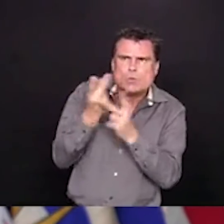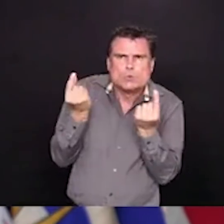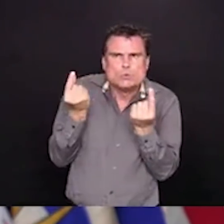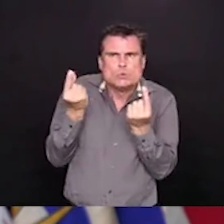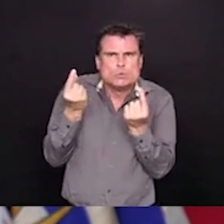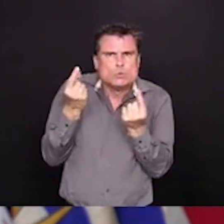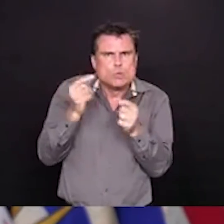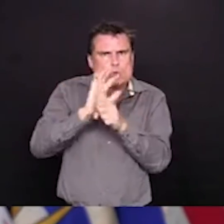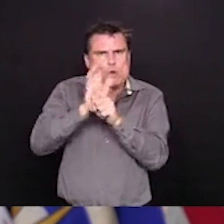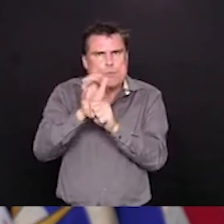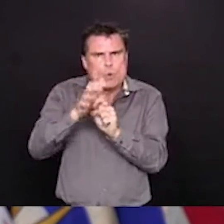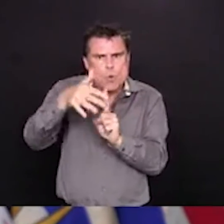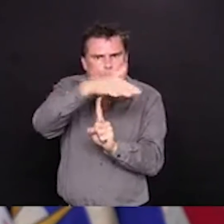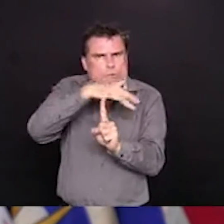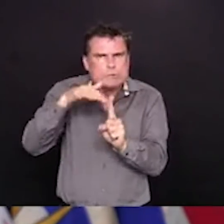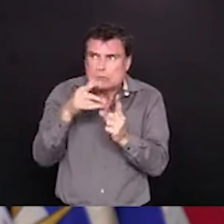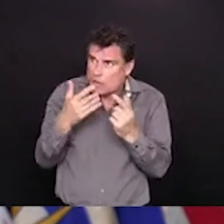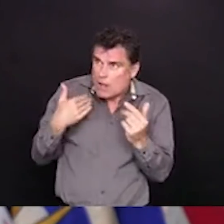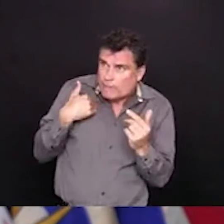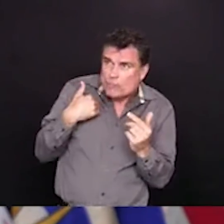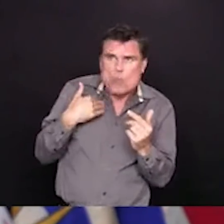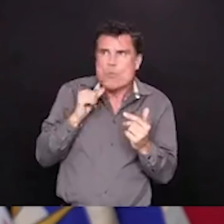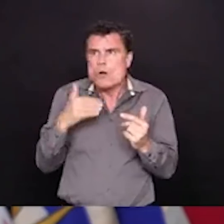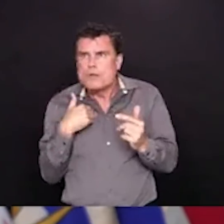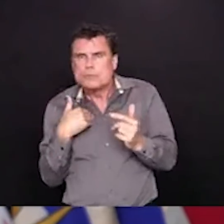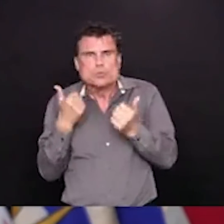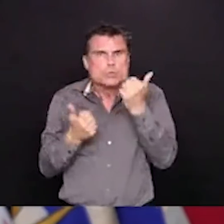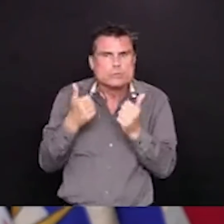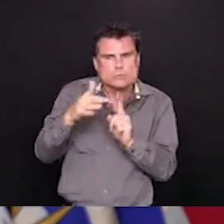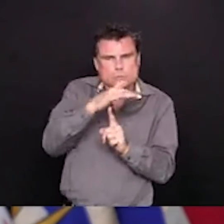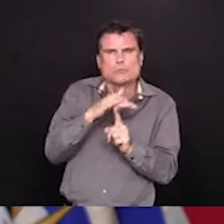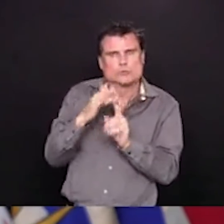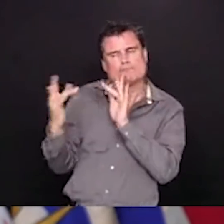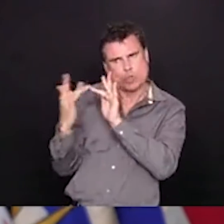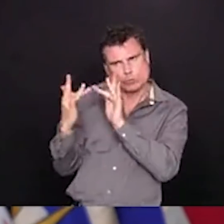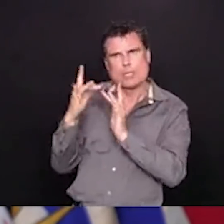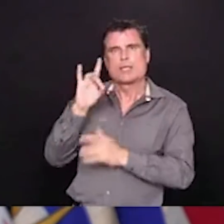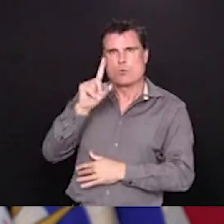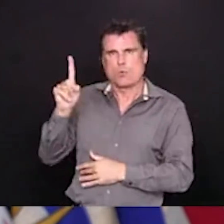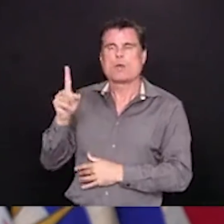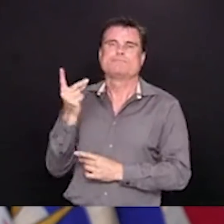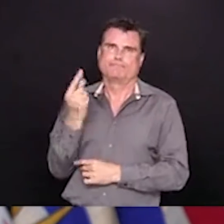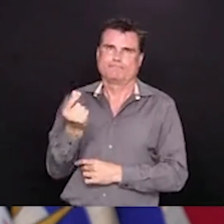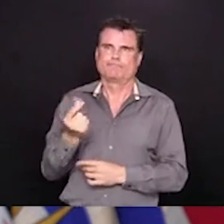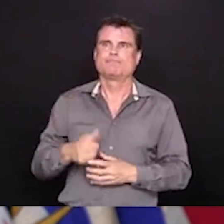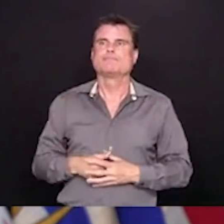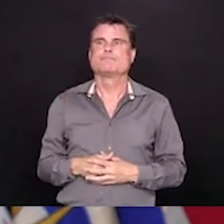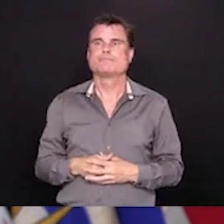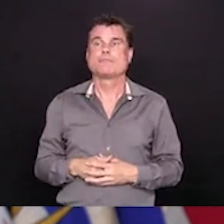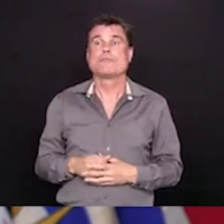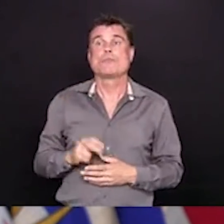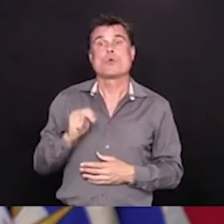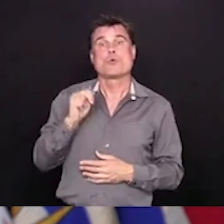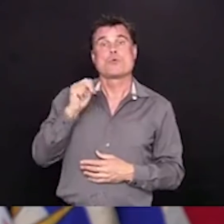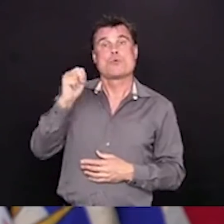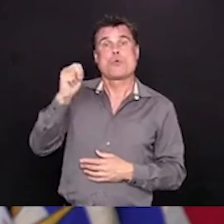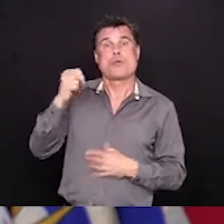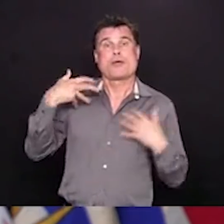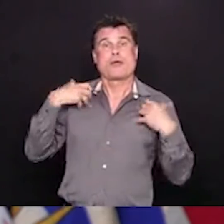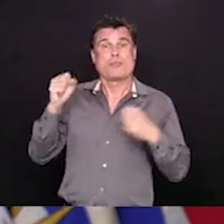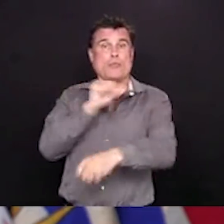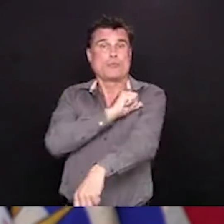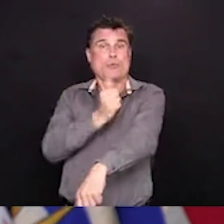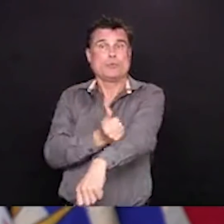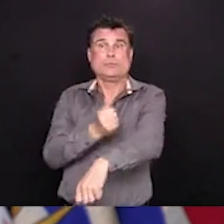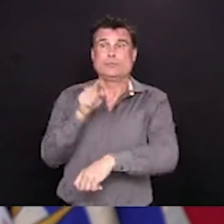individuals who have come back and tested positive from the outbreak in Curl Lake, and they are doing contact